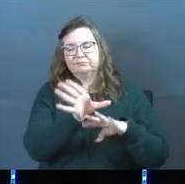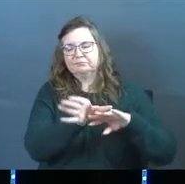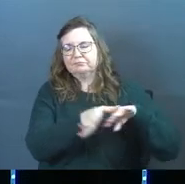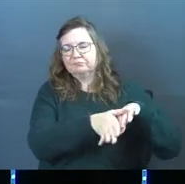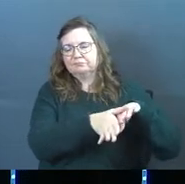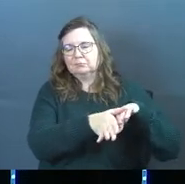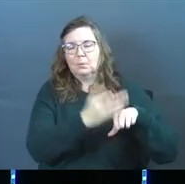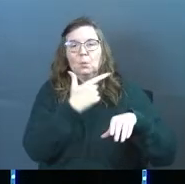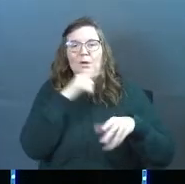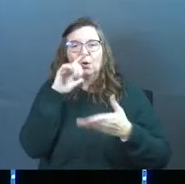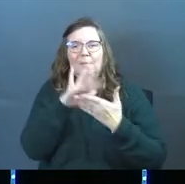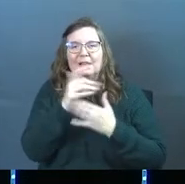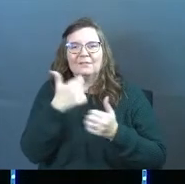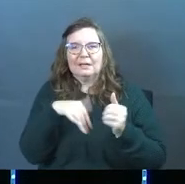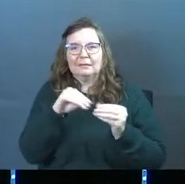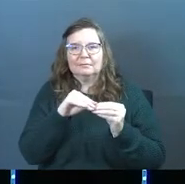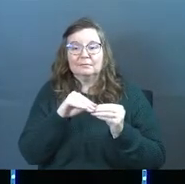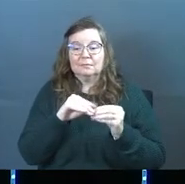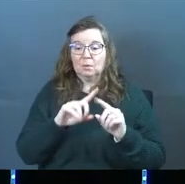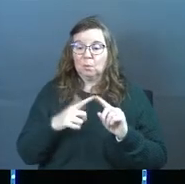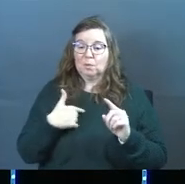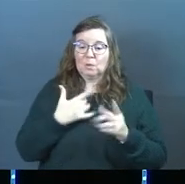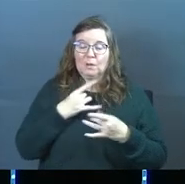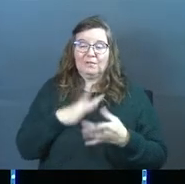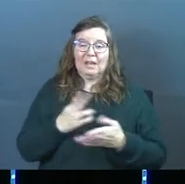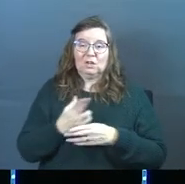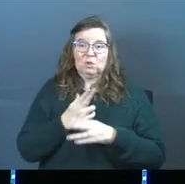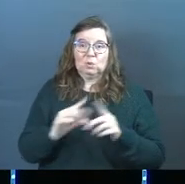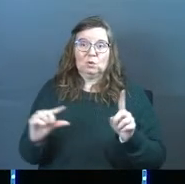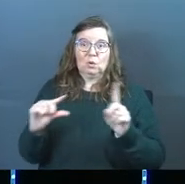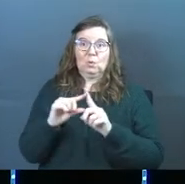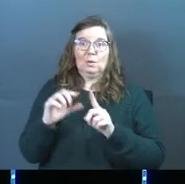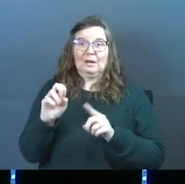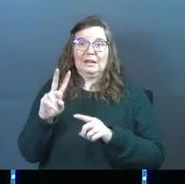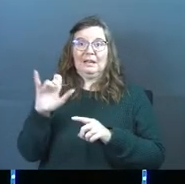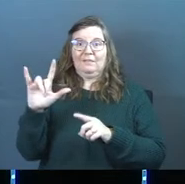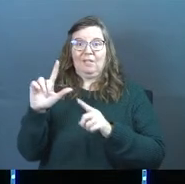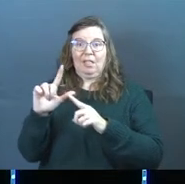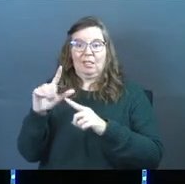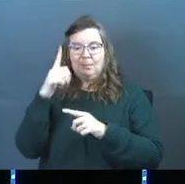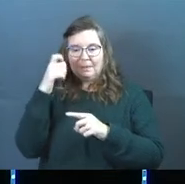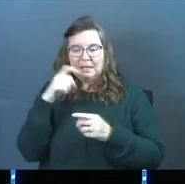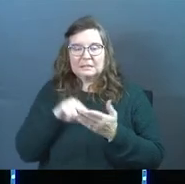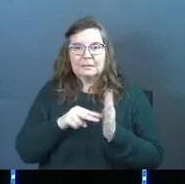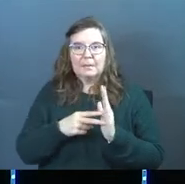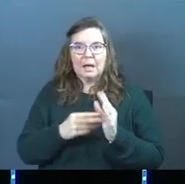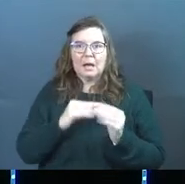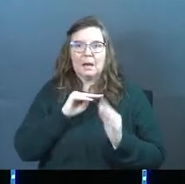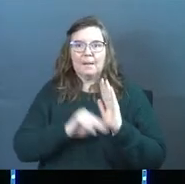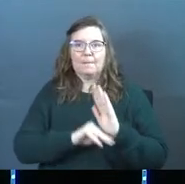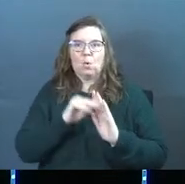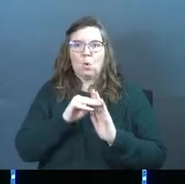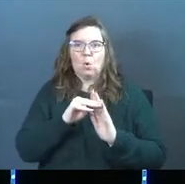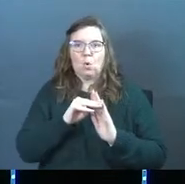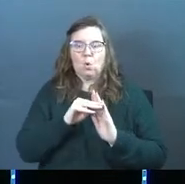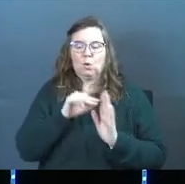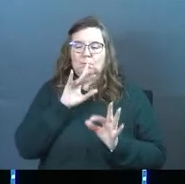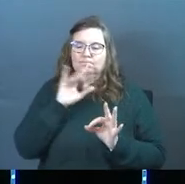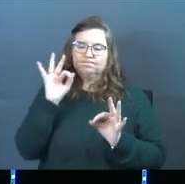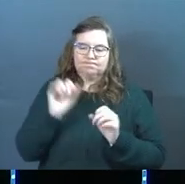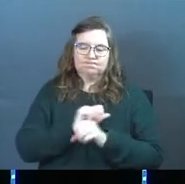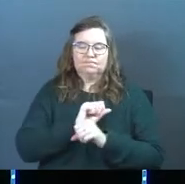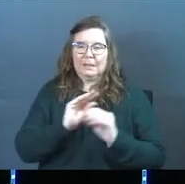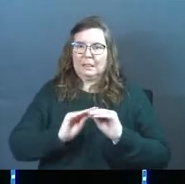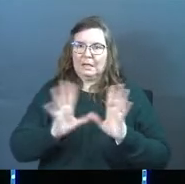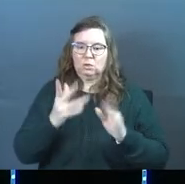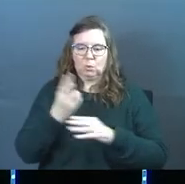supernatural evil. We don't believe in it. In fact, we don't even like to use the word evil because it implies moral absolutes and value